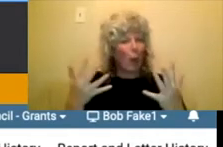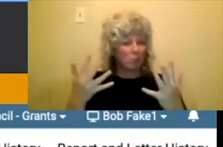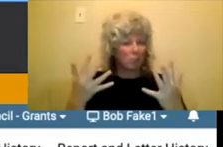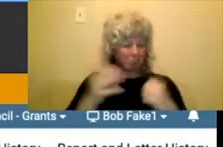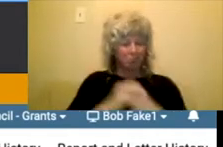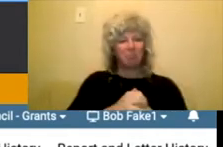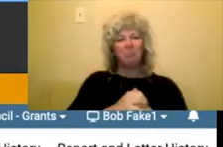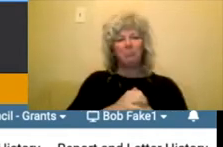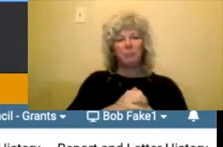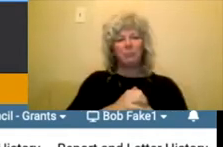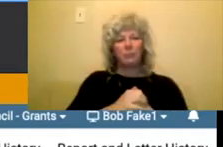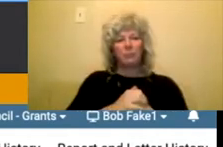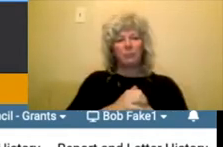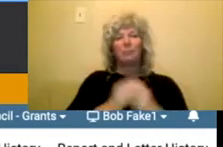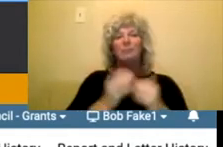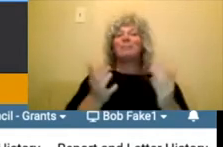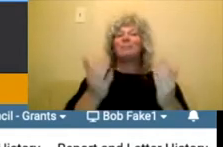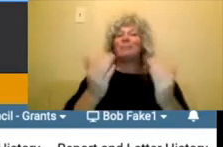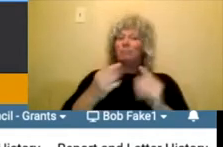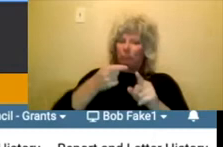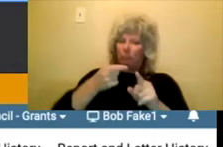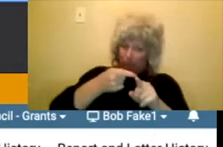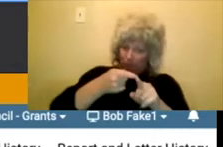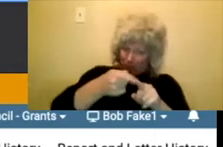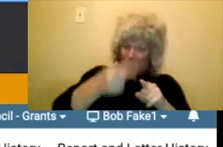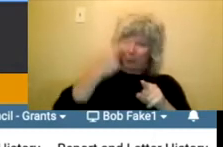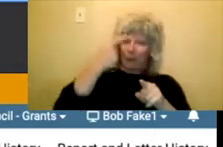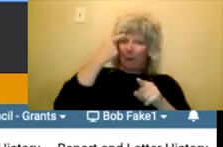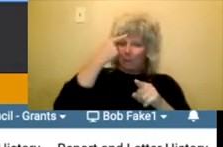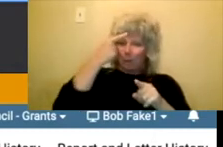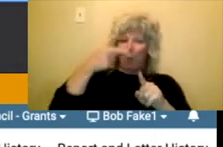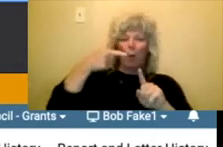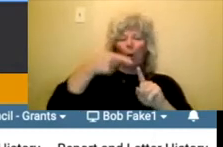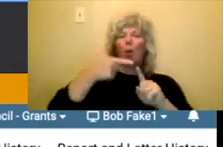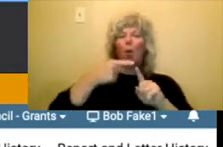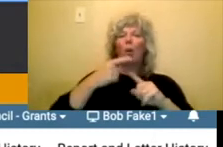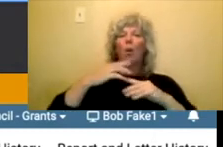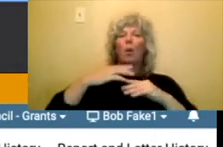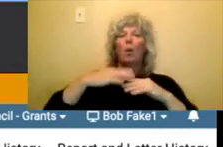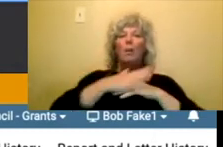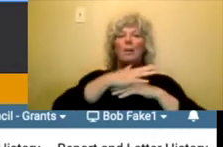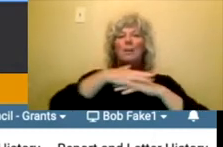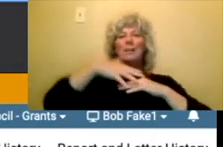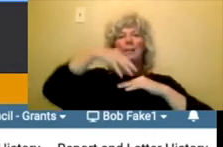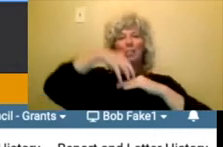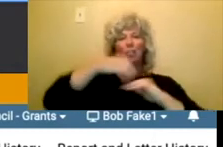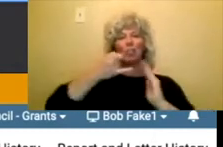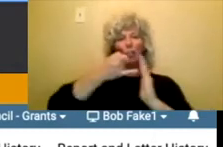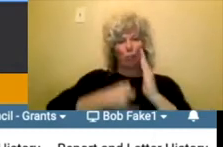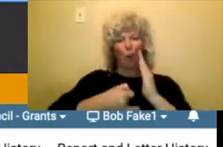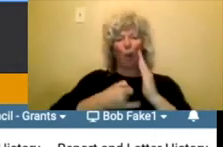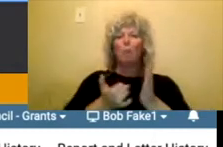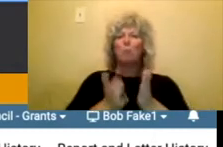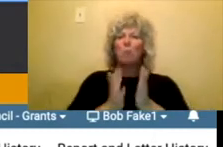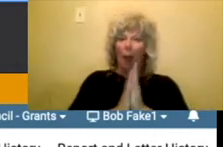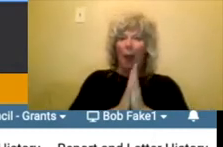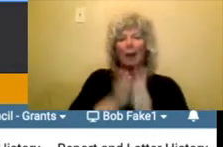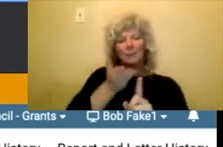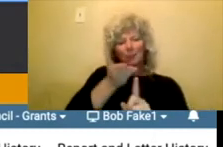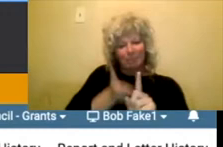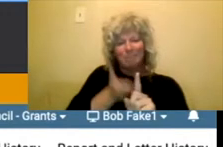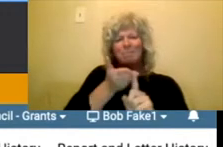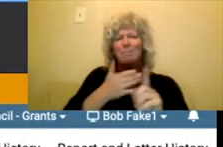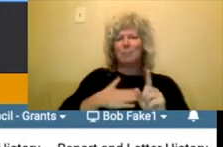And for indigenous arts, we also ask that you, you know, tell us a bit about you as an indigenous person.